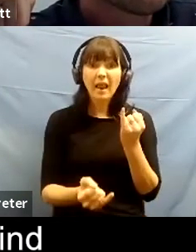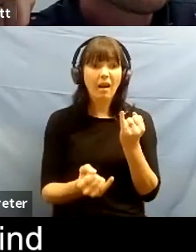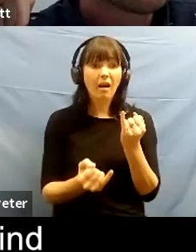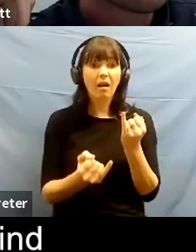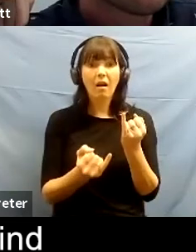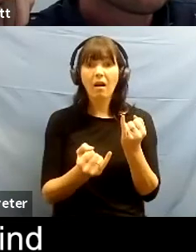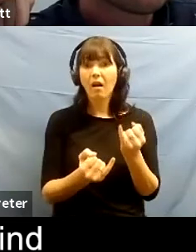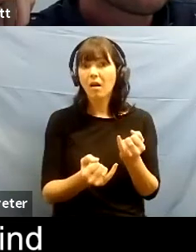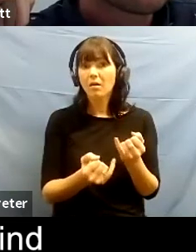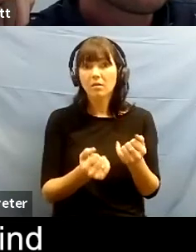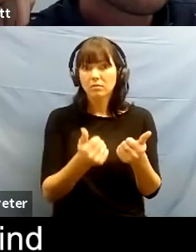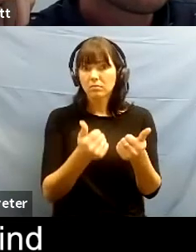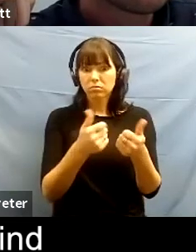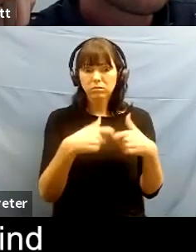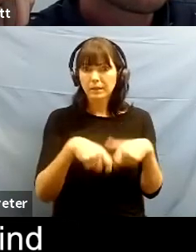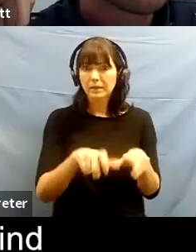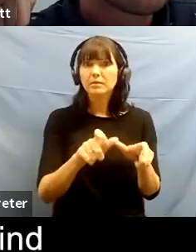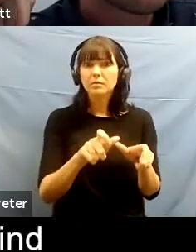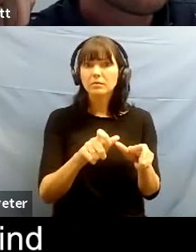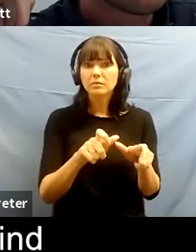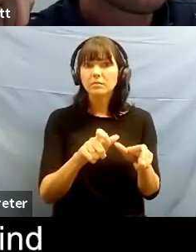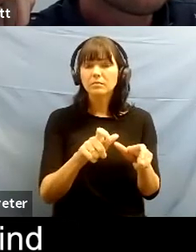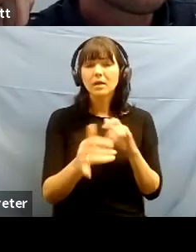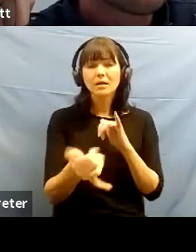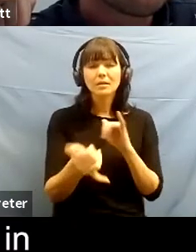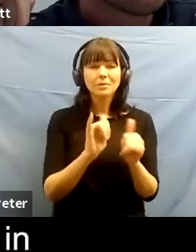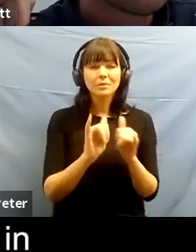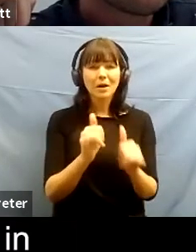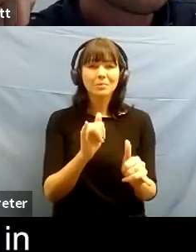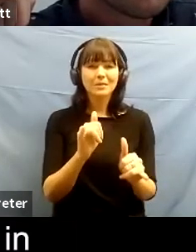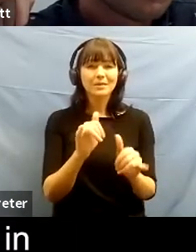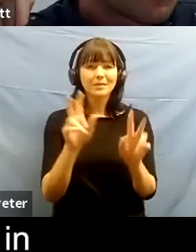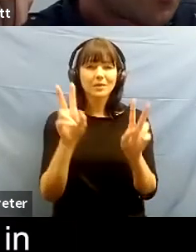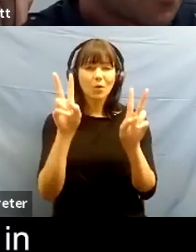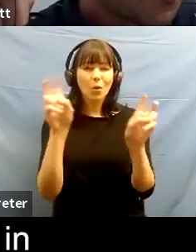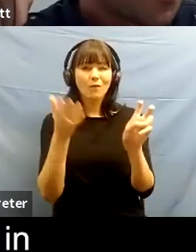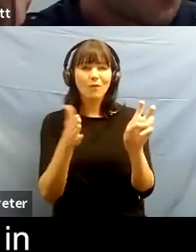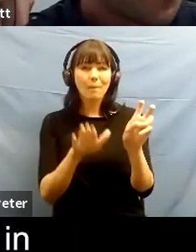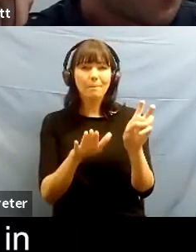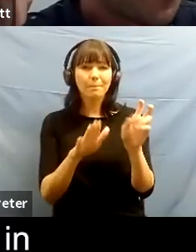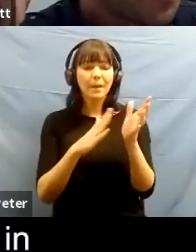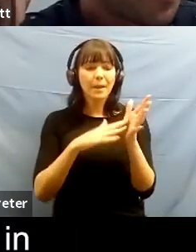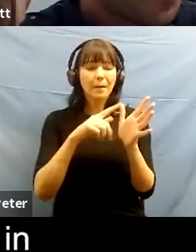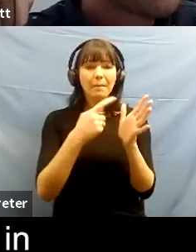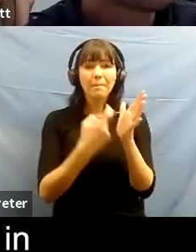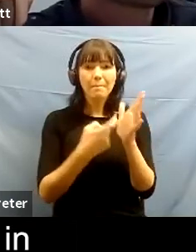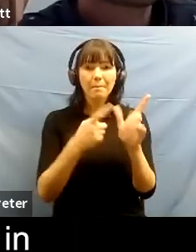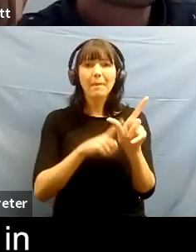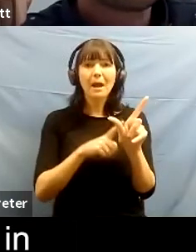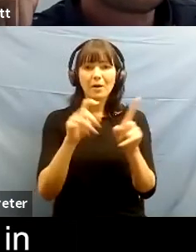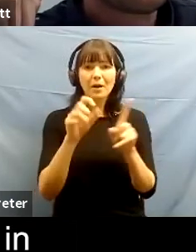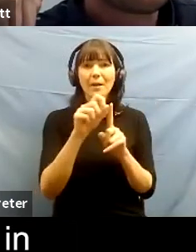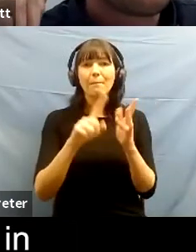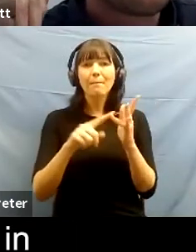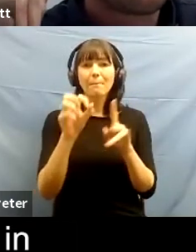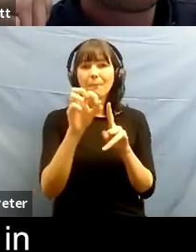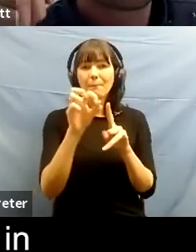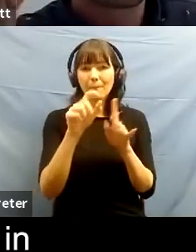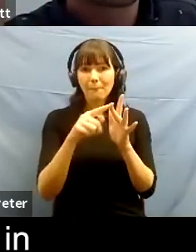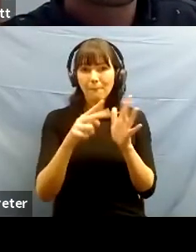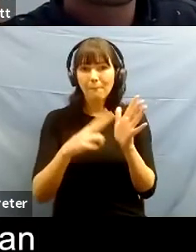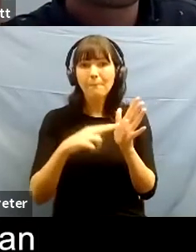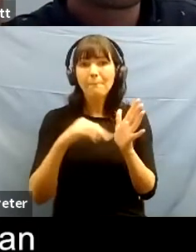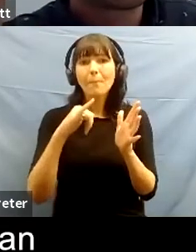you know find myself quoting sometimes mary poppins and and that that kind of find the fun in everything you do and i think